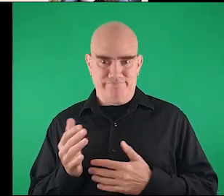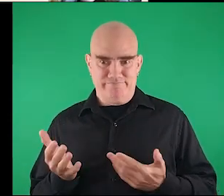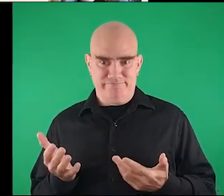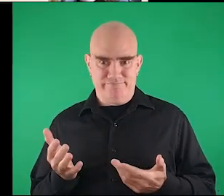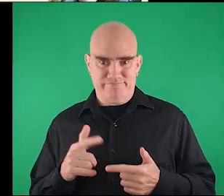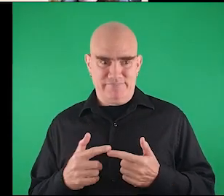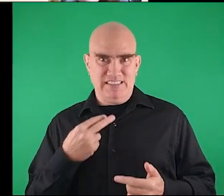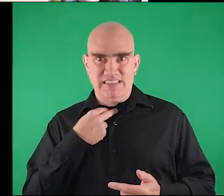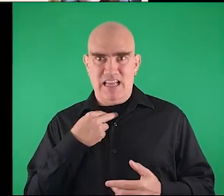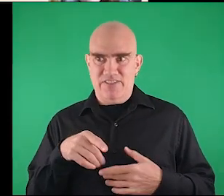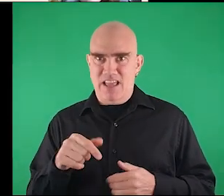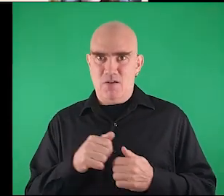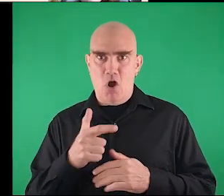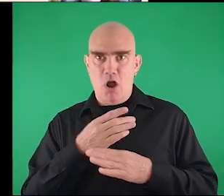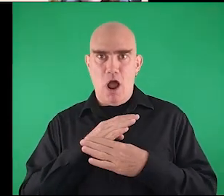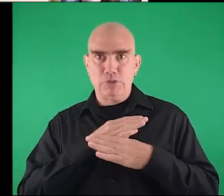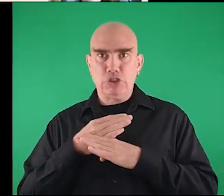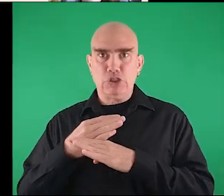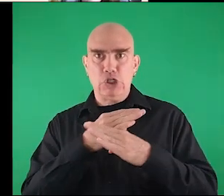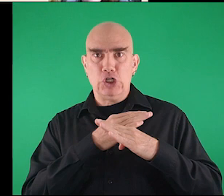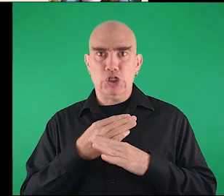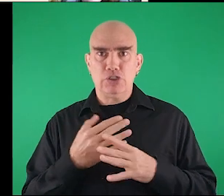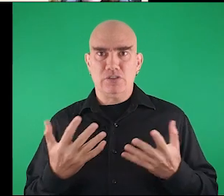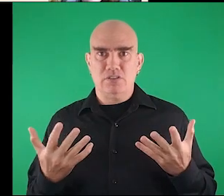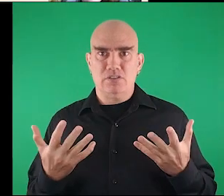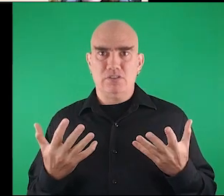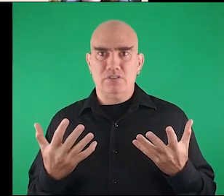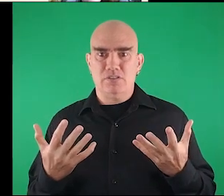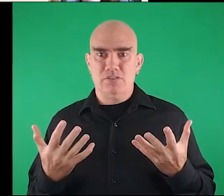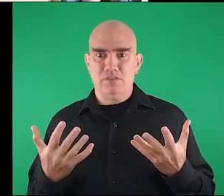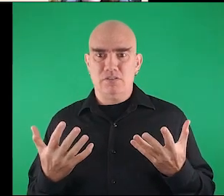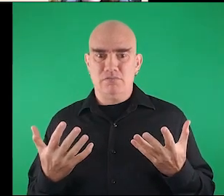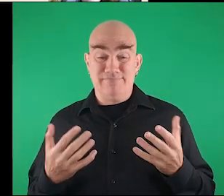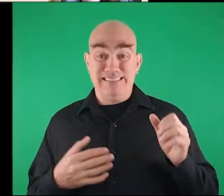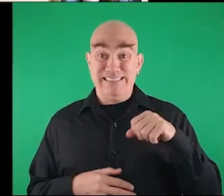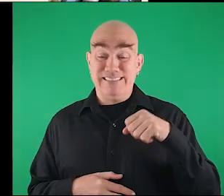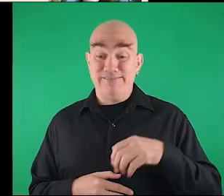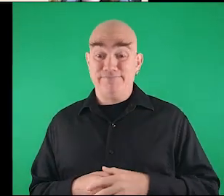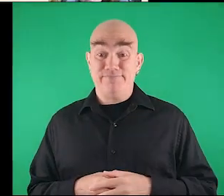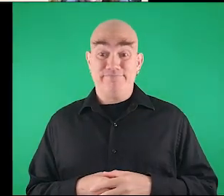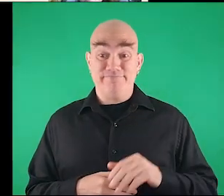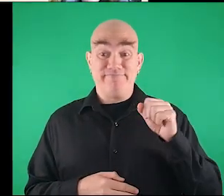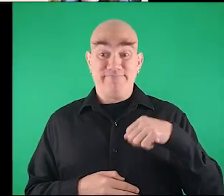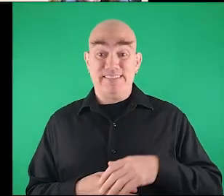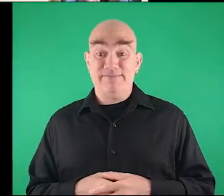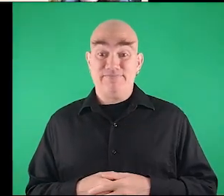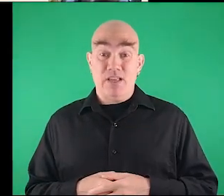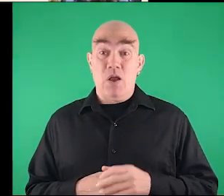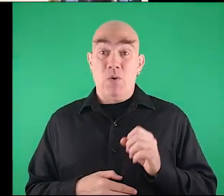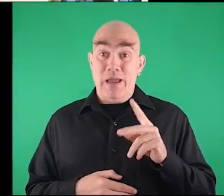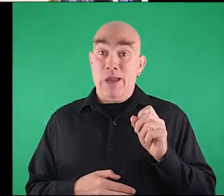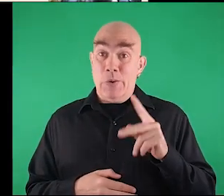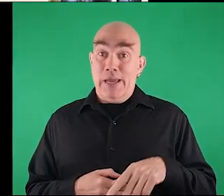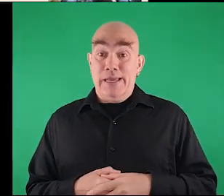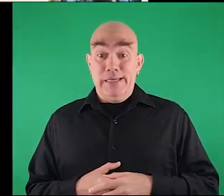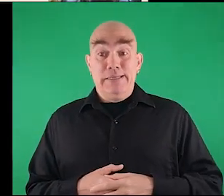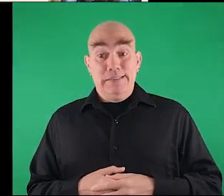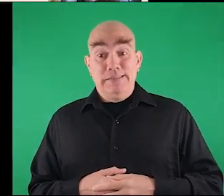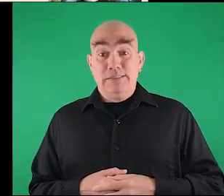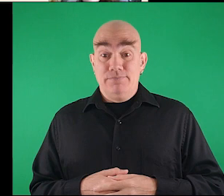get there and then you get stuck in there with all this all these obstacles in there yes yes okay